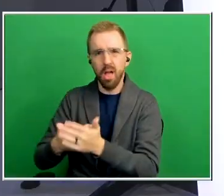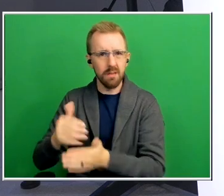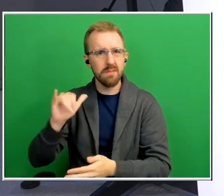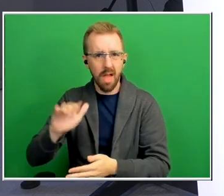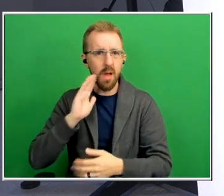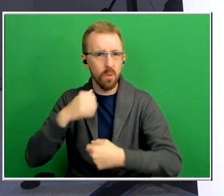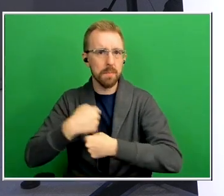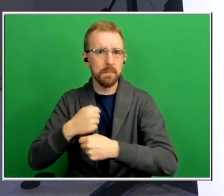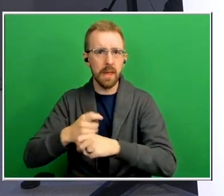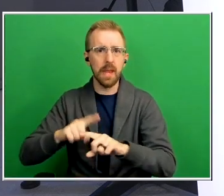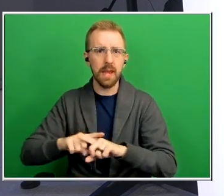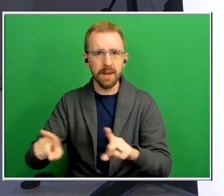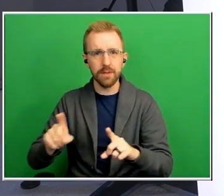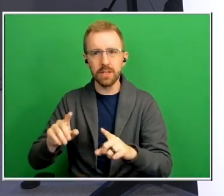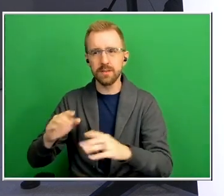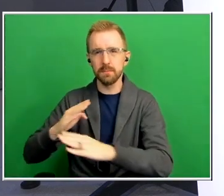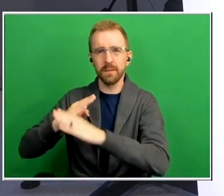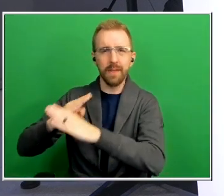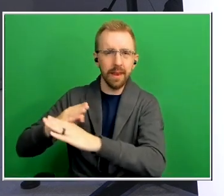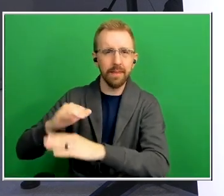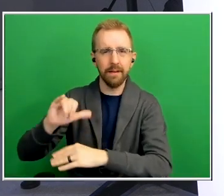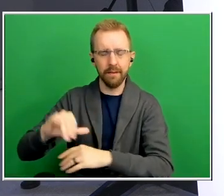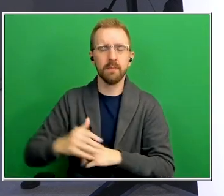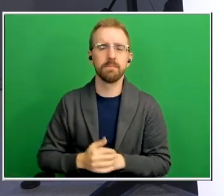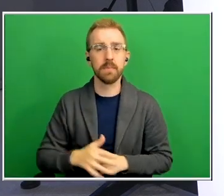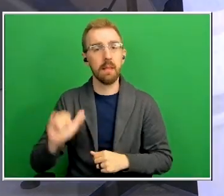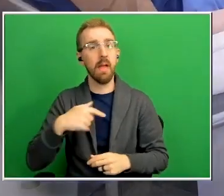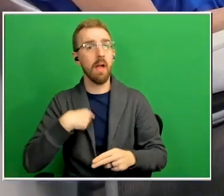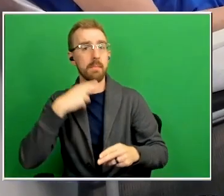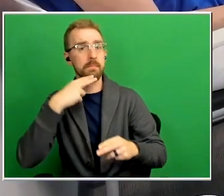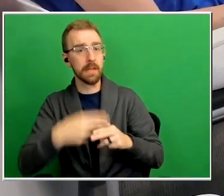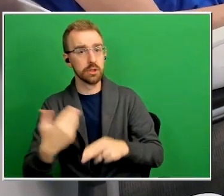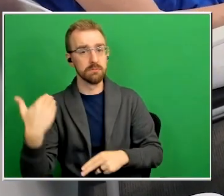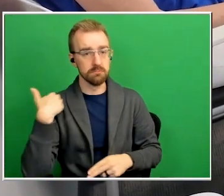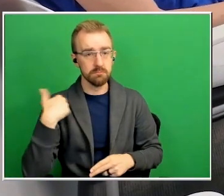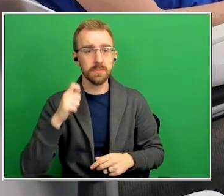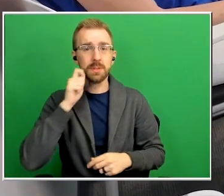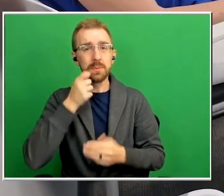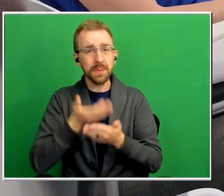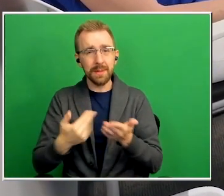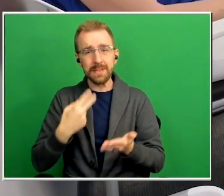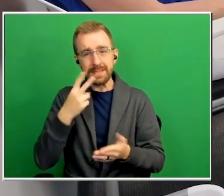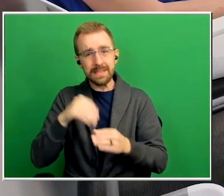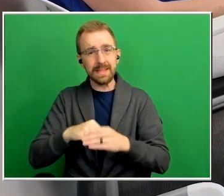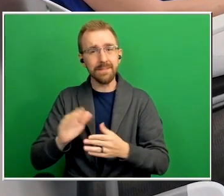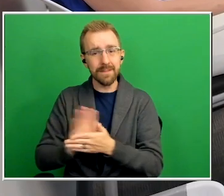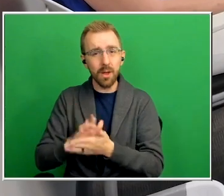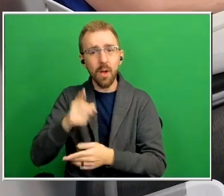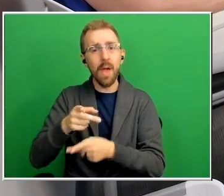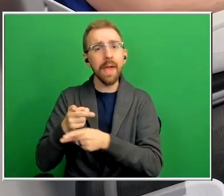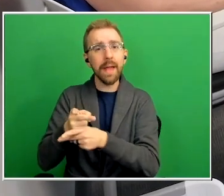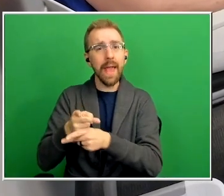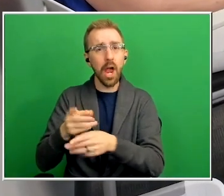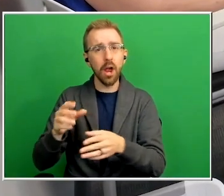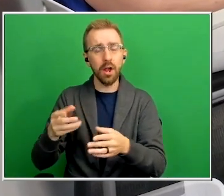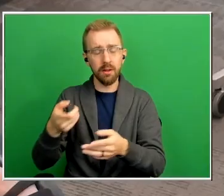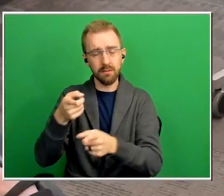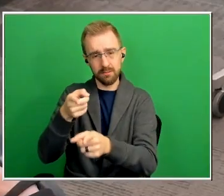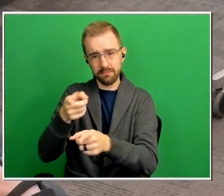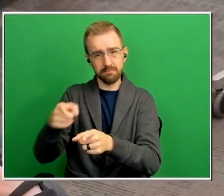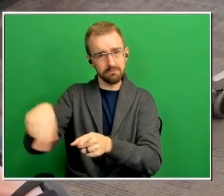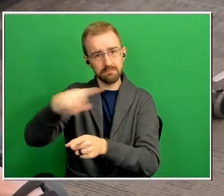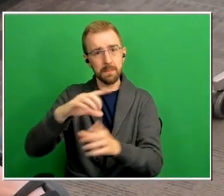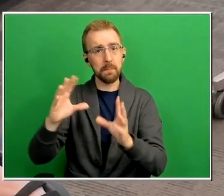combating those and as i mentioned at the top just one of the cool things that we see in the video piece was the caretakers meeting um off to the side